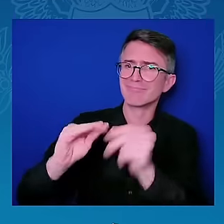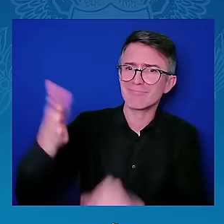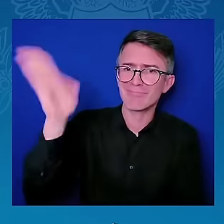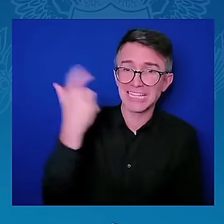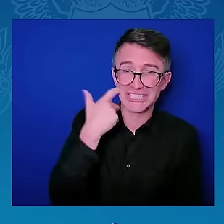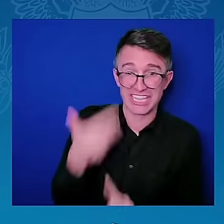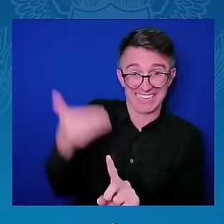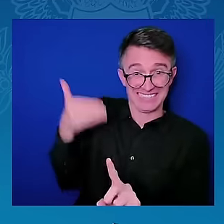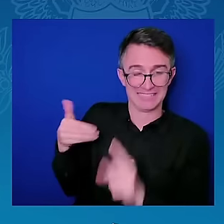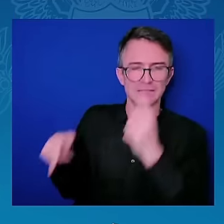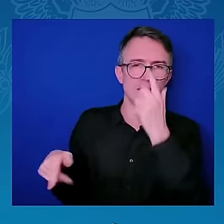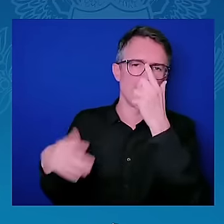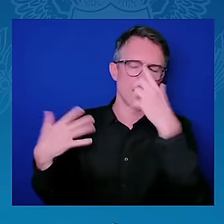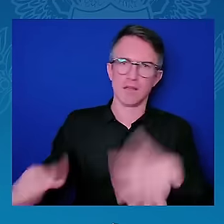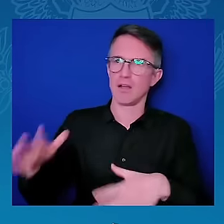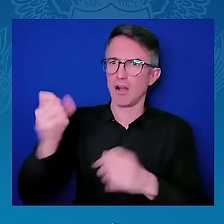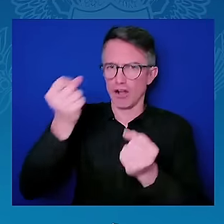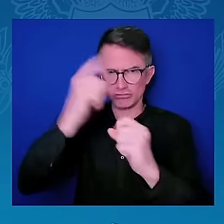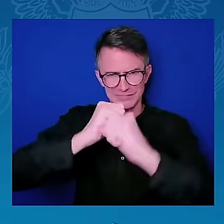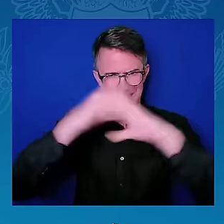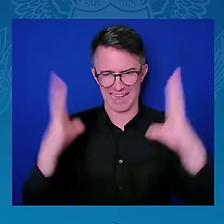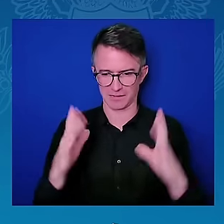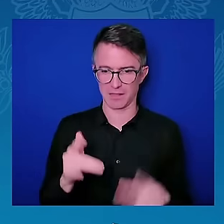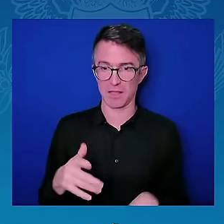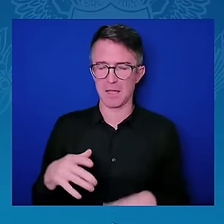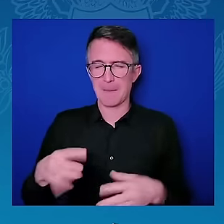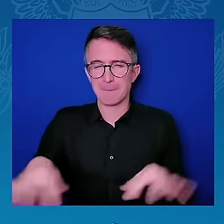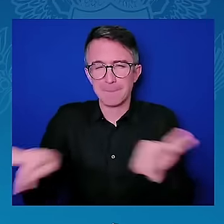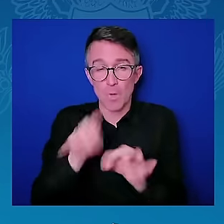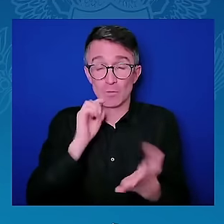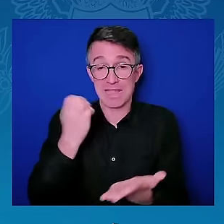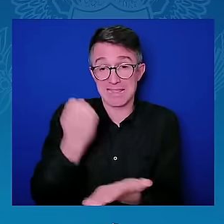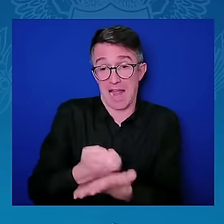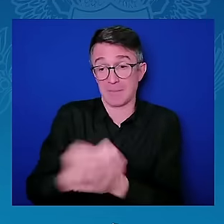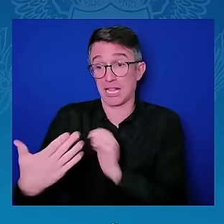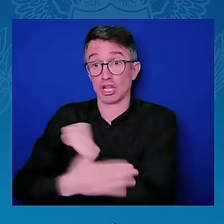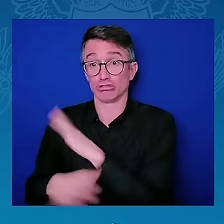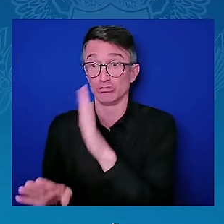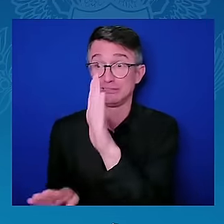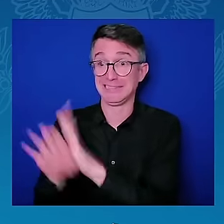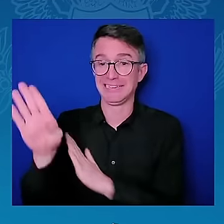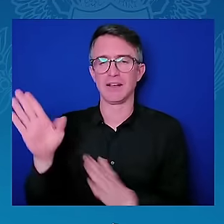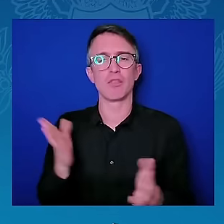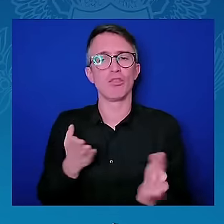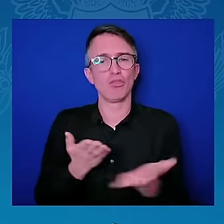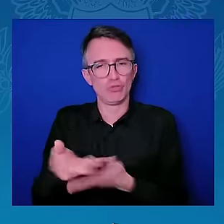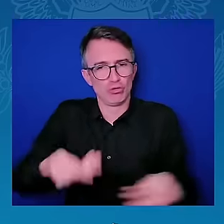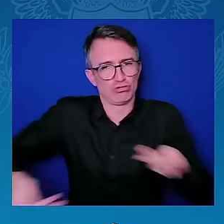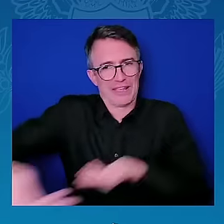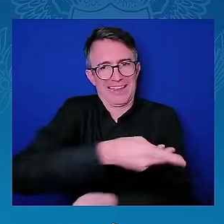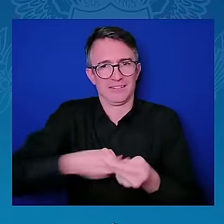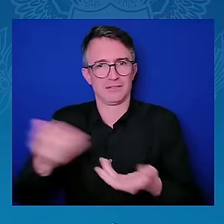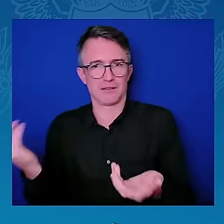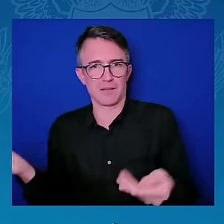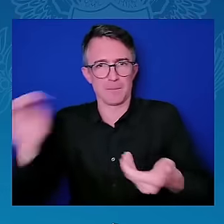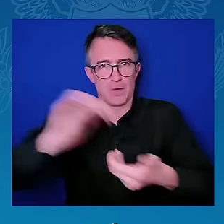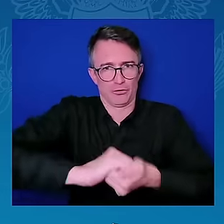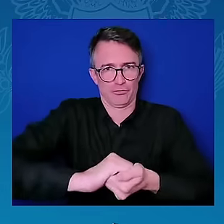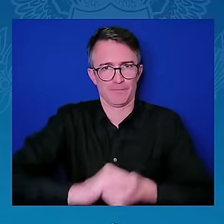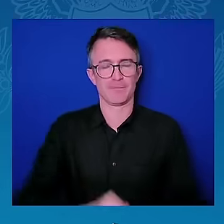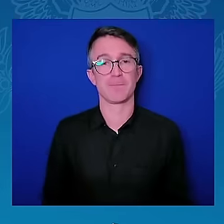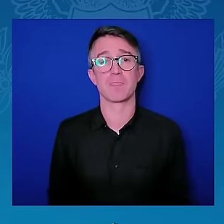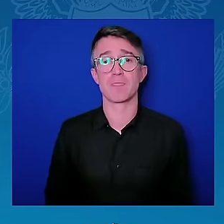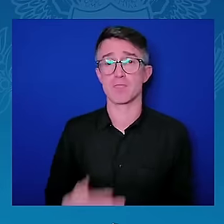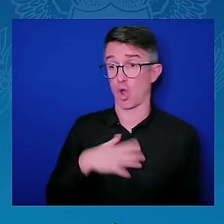in the United States, we're deepening important strategic partnerships and advancing free enterprise around the